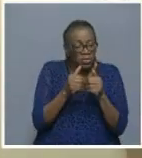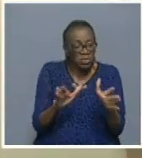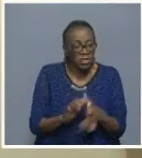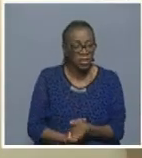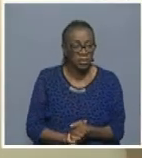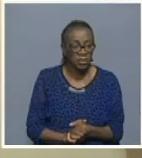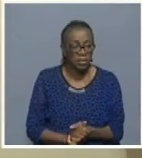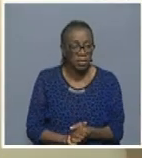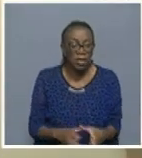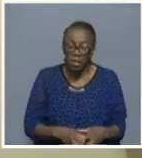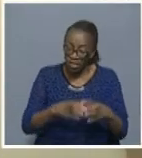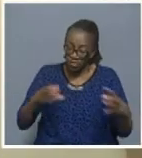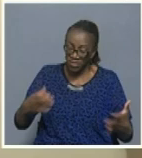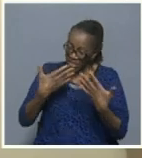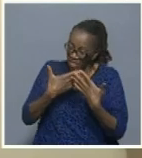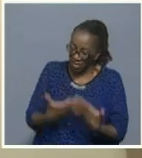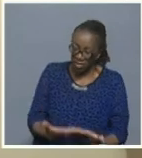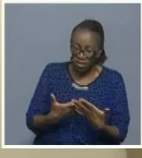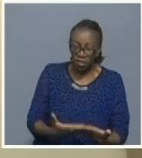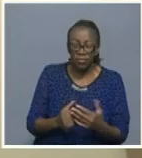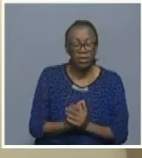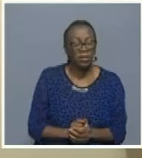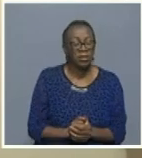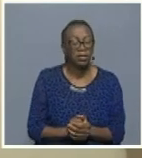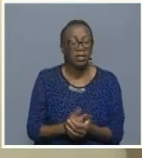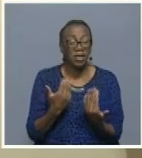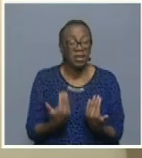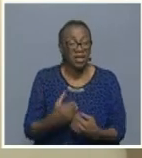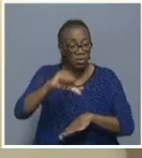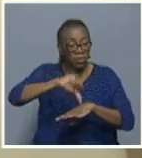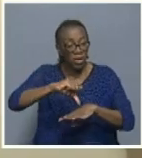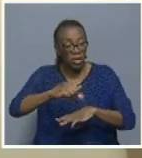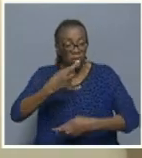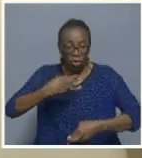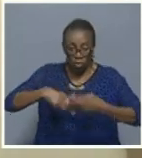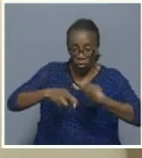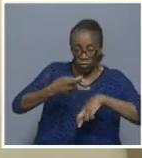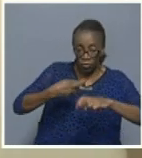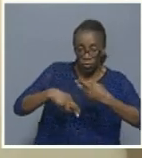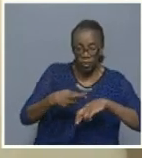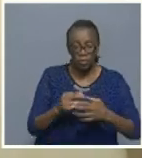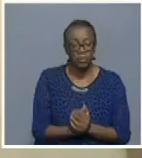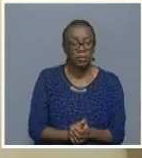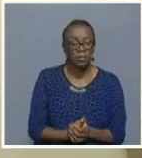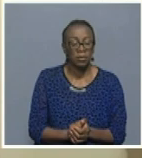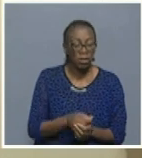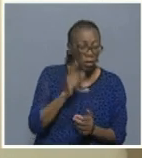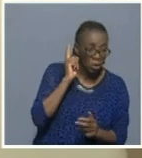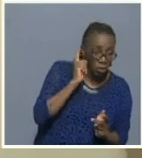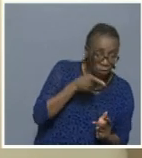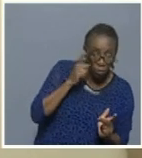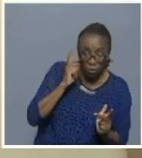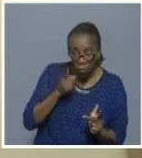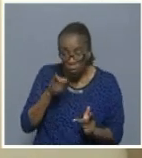with the resources which we are having currently to patrol the area from